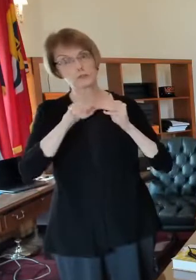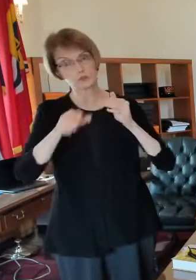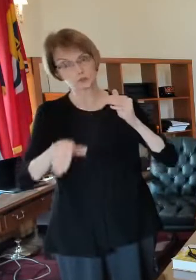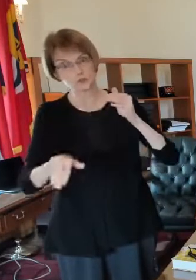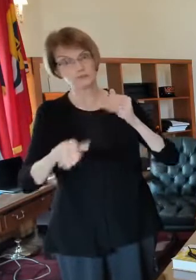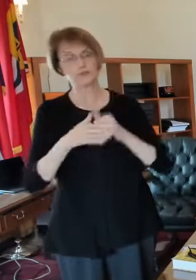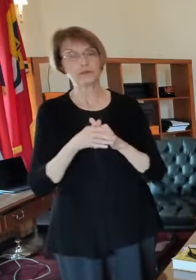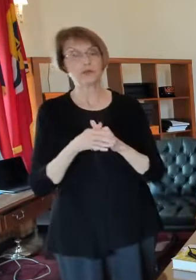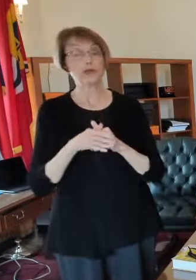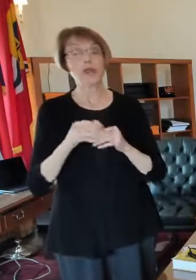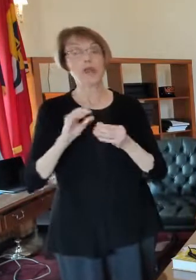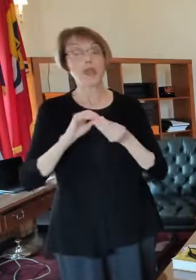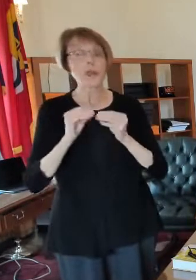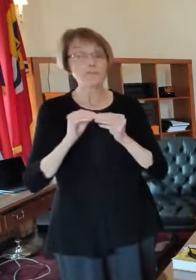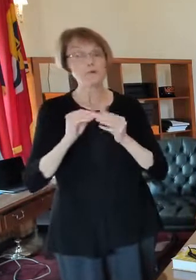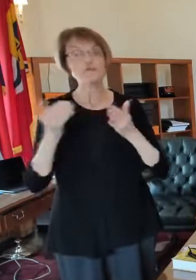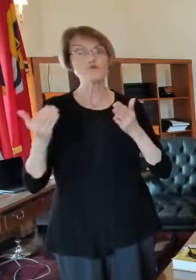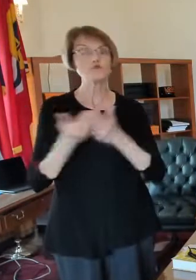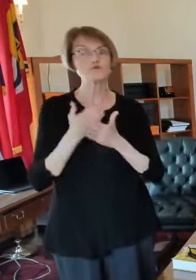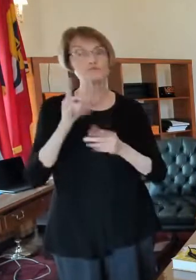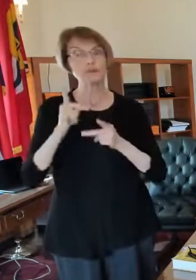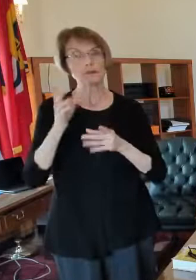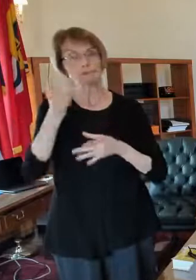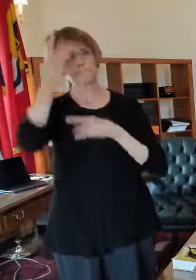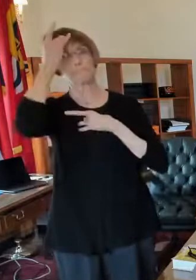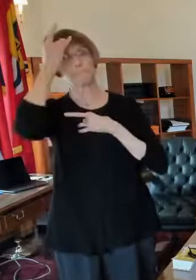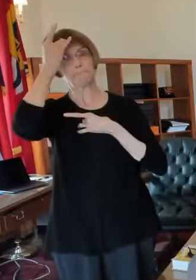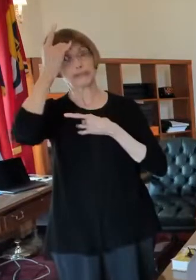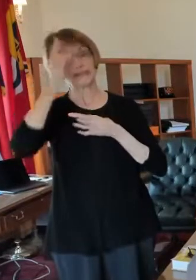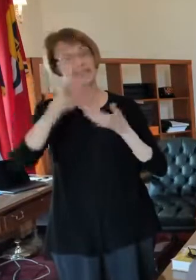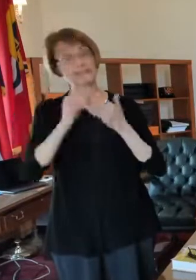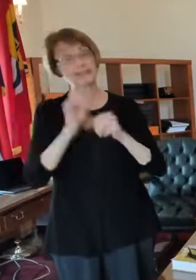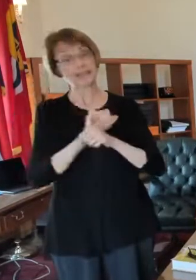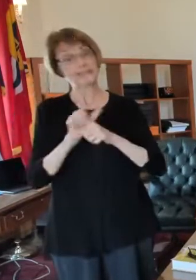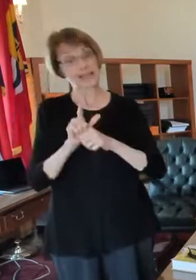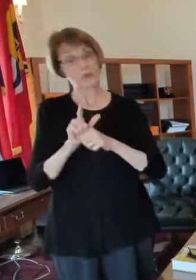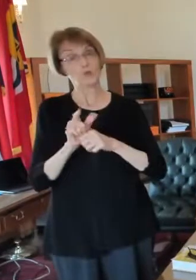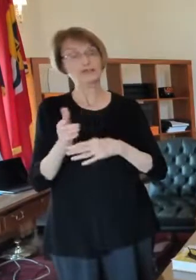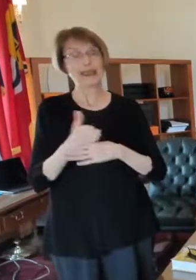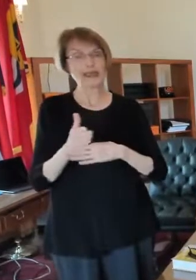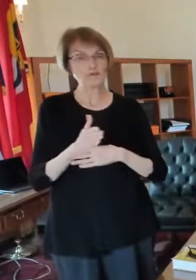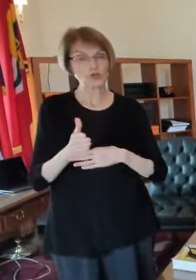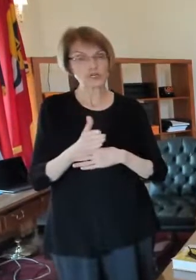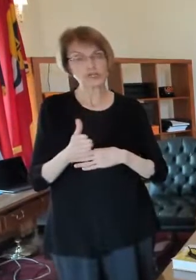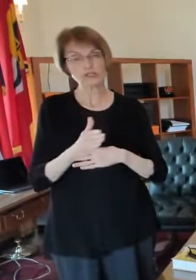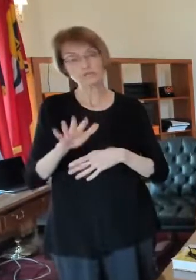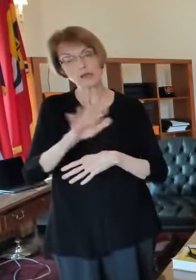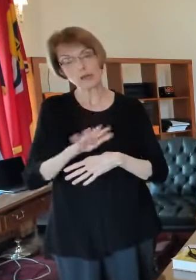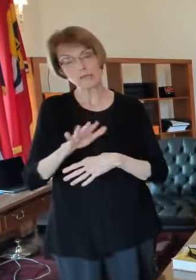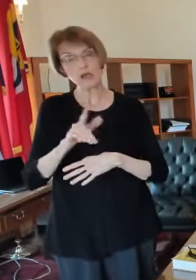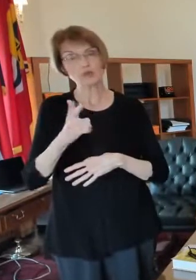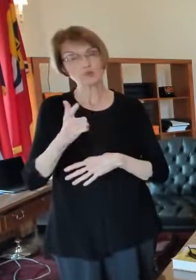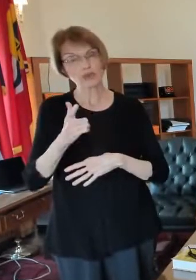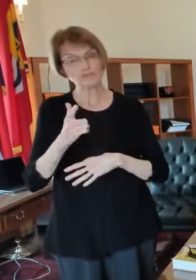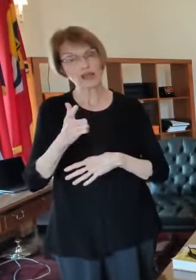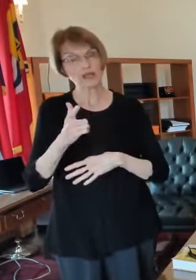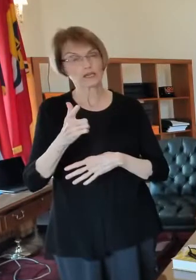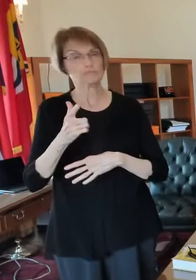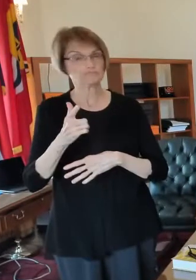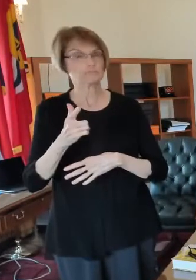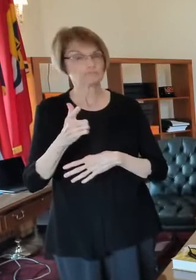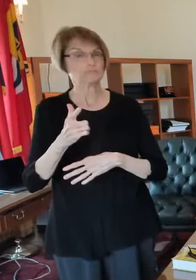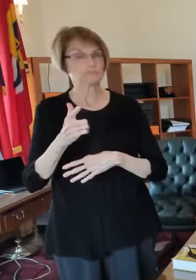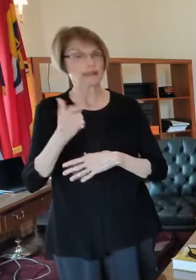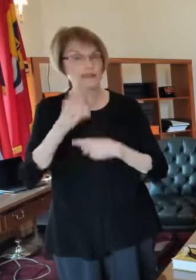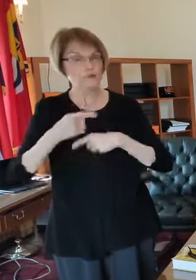number of cases the city of St. Louis right now is averaging about 21 new cases